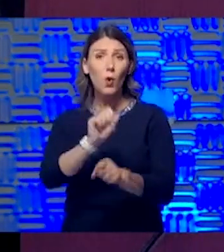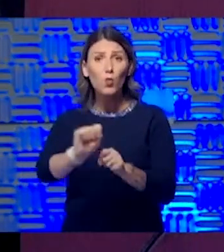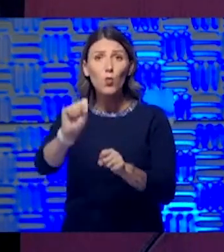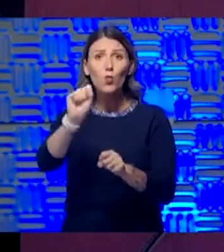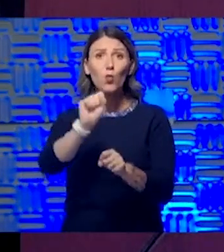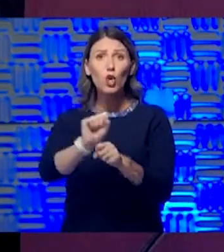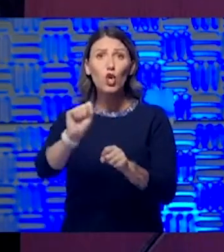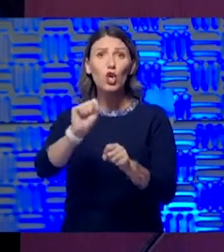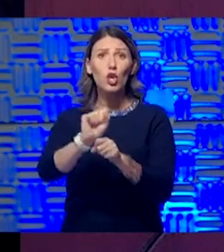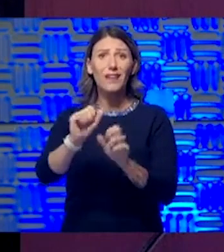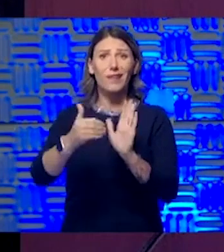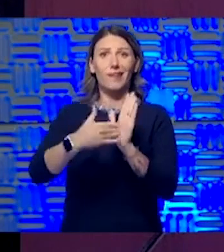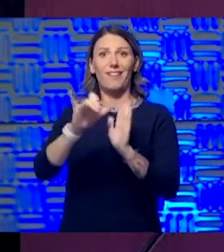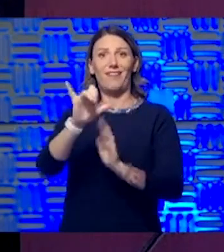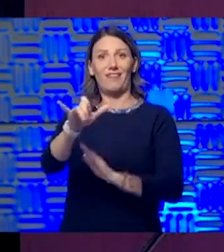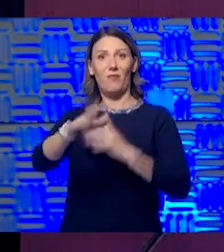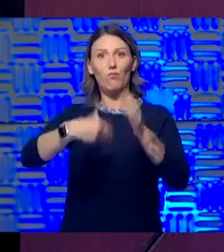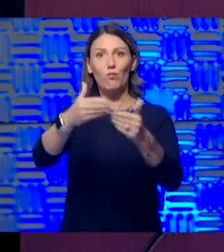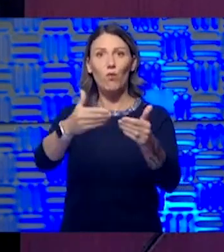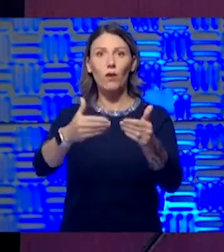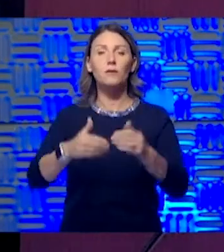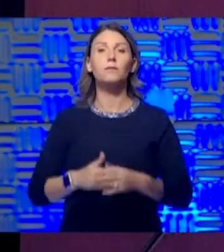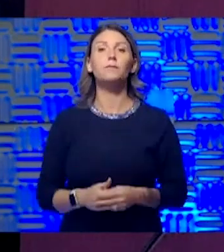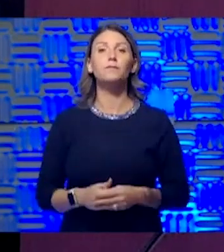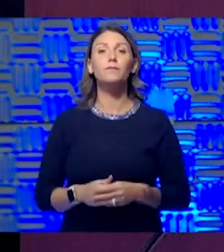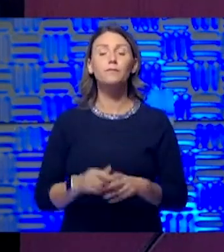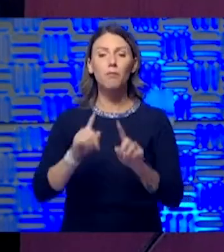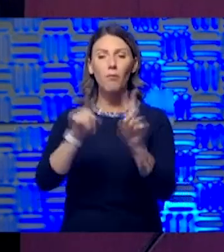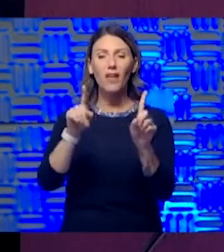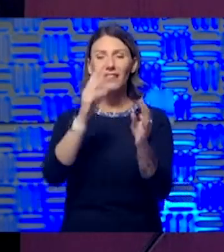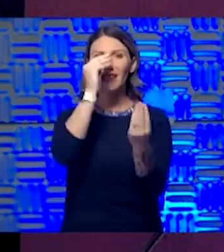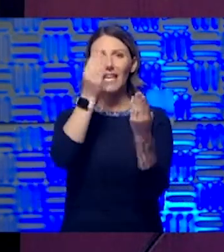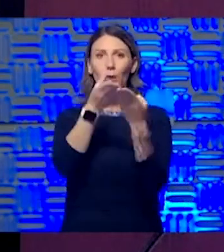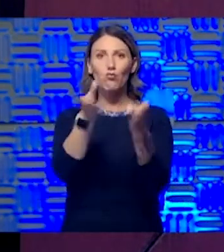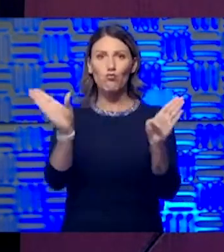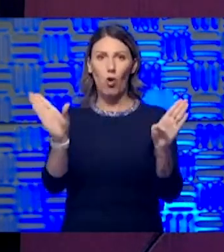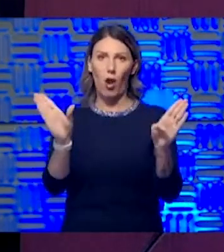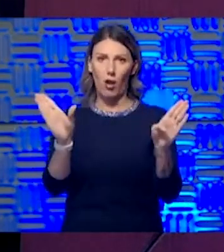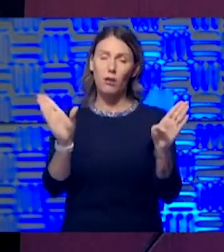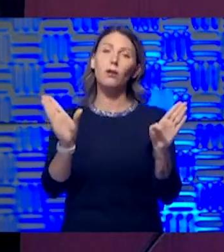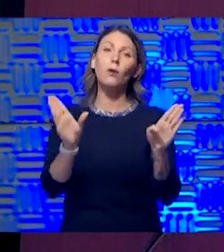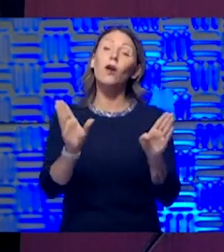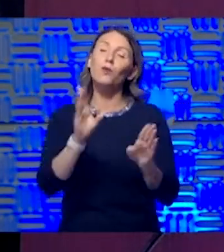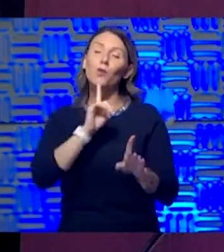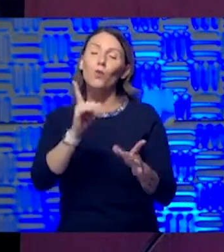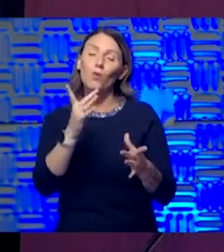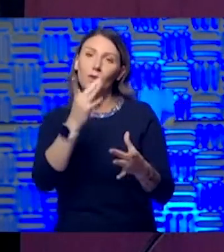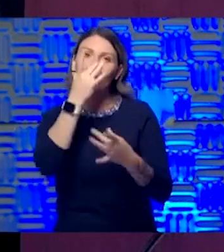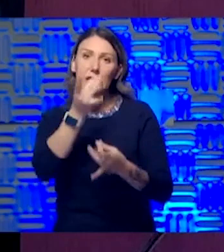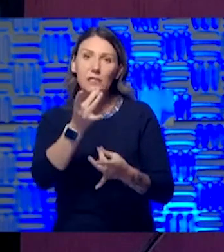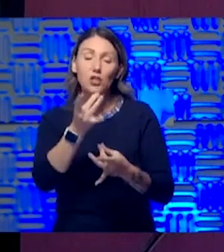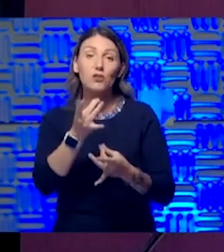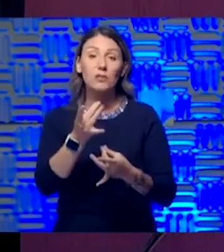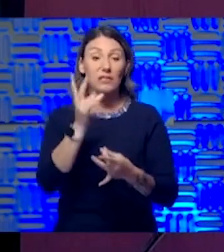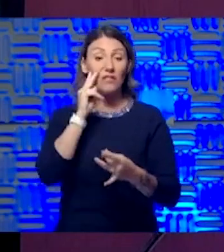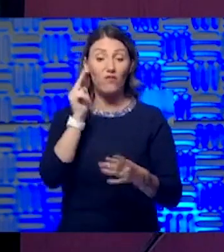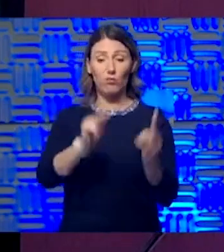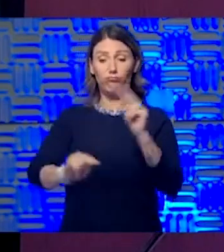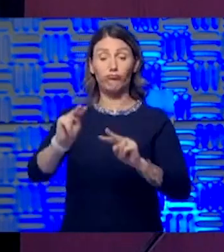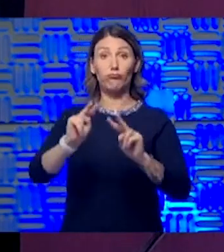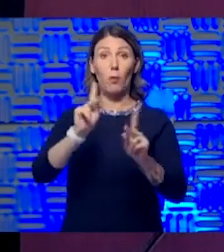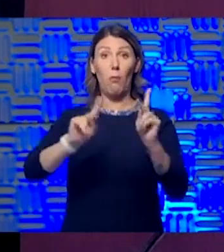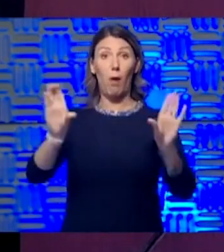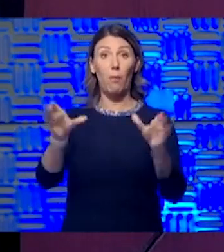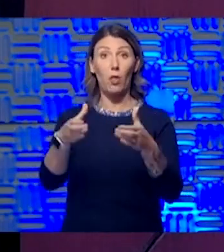against. And so, you know, I guess to think of it in a broader context, actually what's interesting is if you look at populations all over the